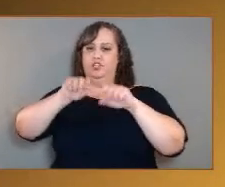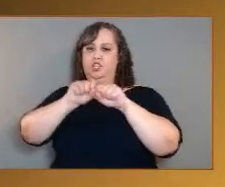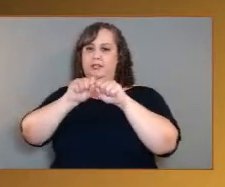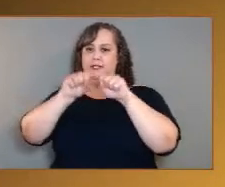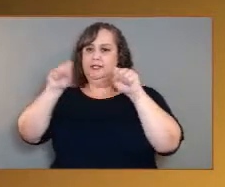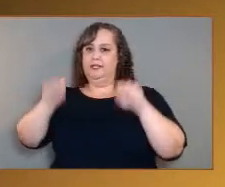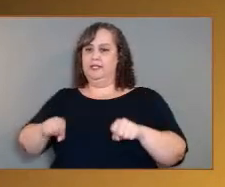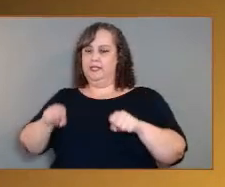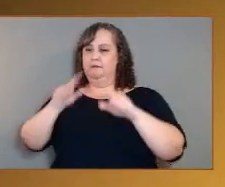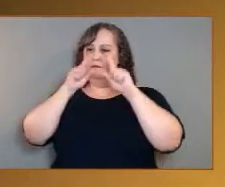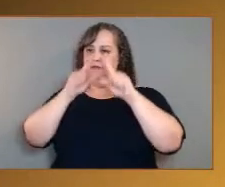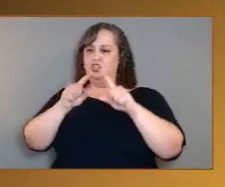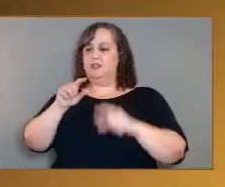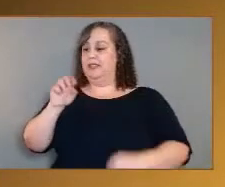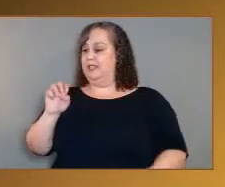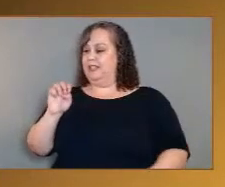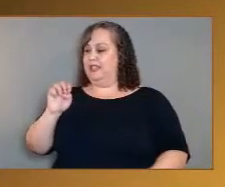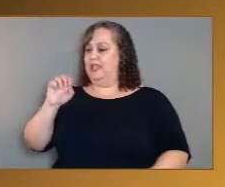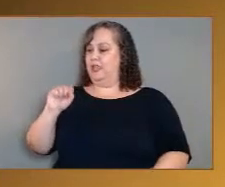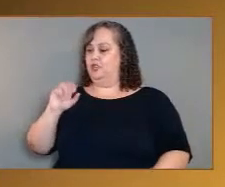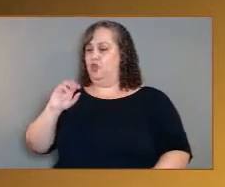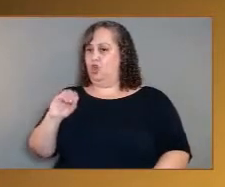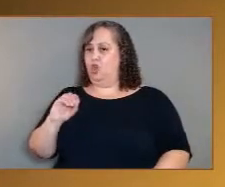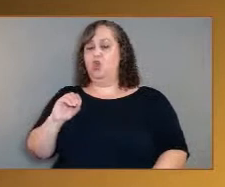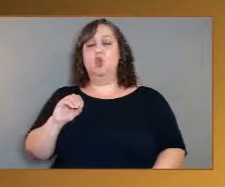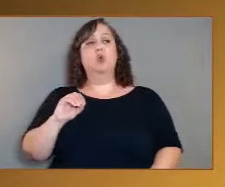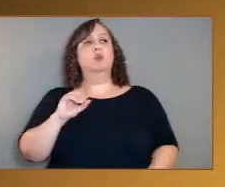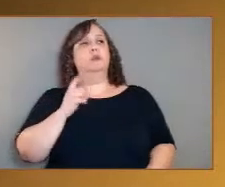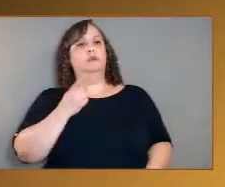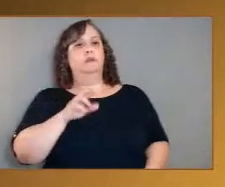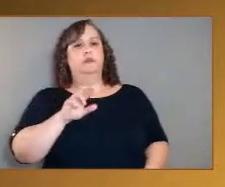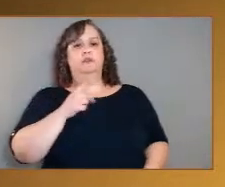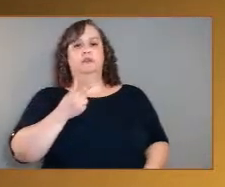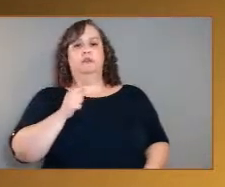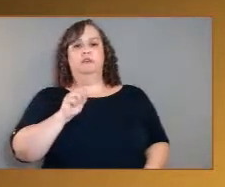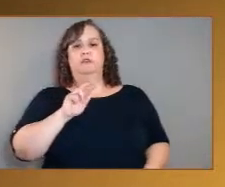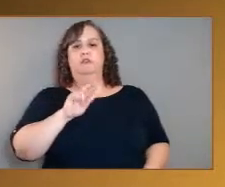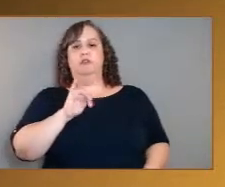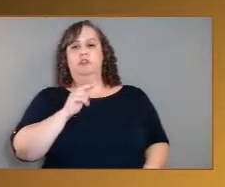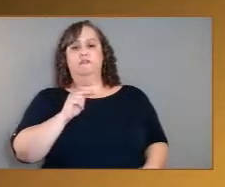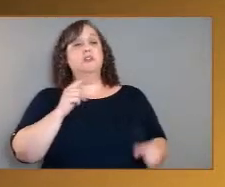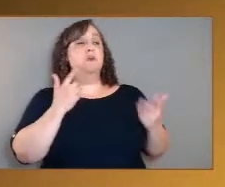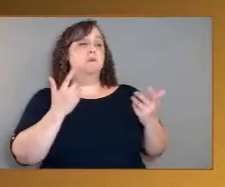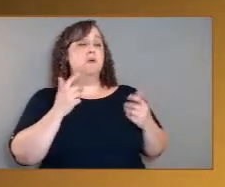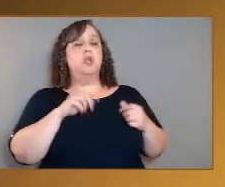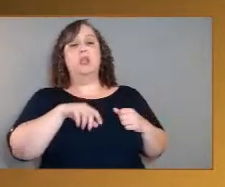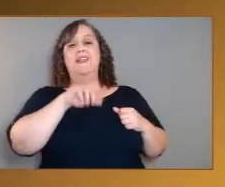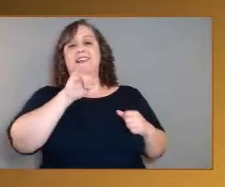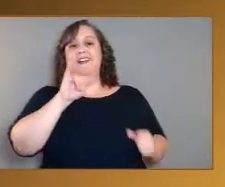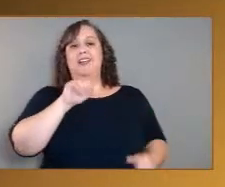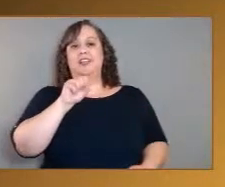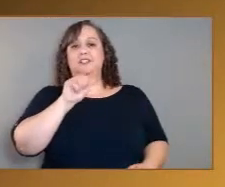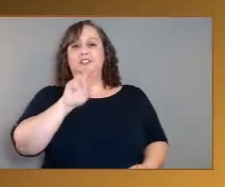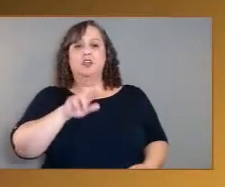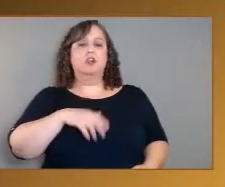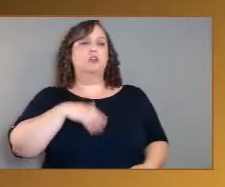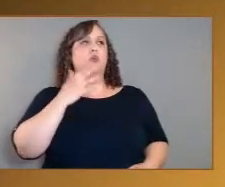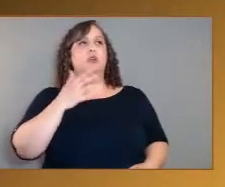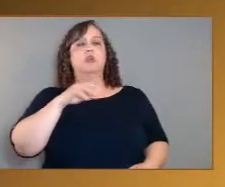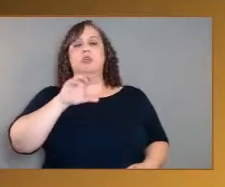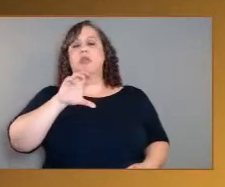Well, I can take a quick stab. So the ESO mission, starting with NISAR and other missions like CLARIO and PACE and on out,